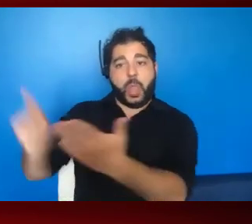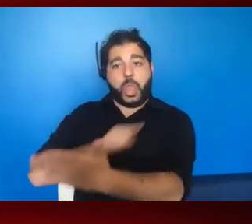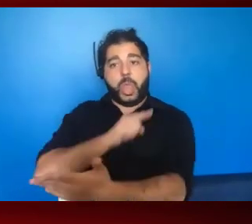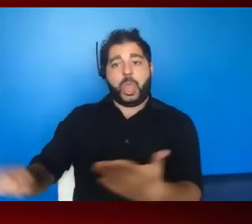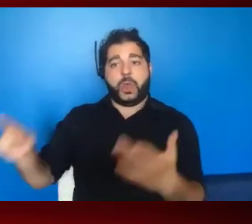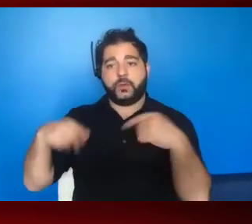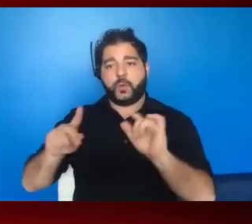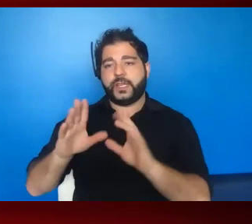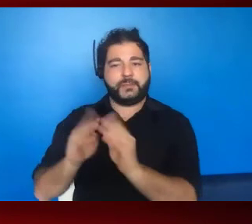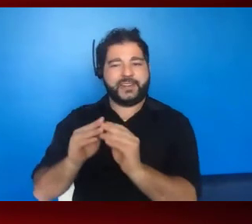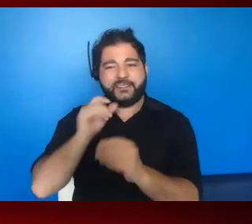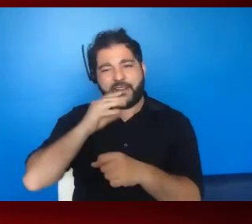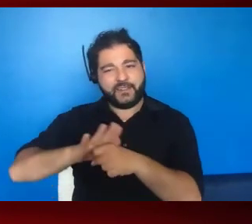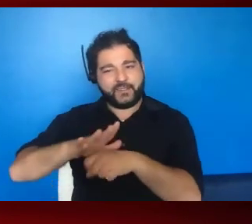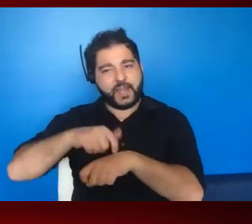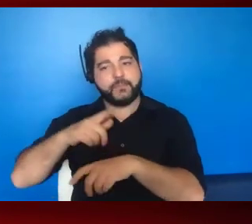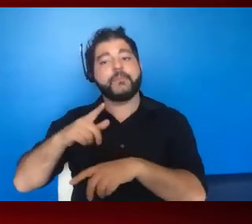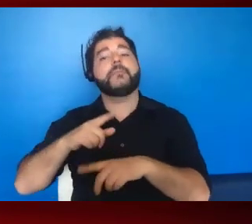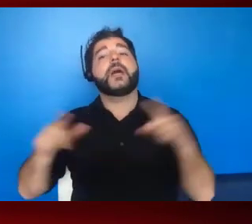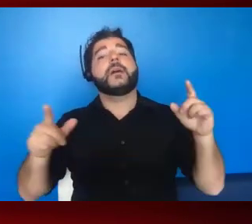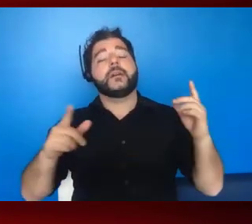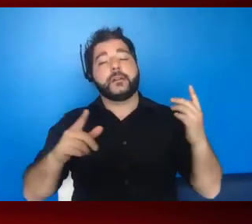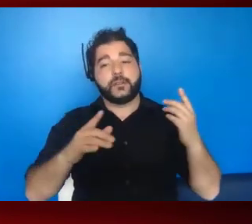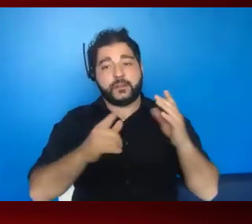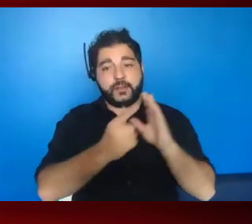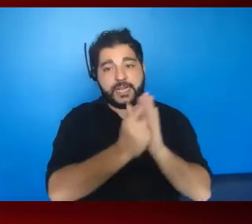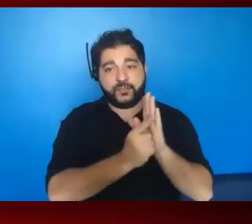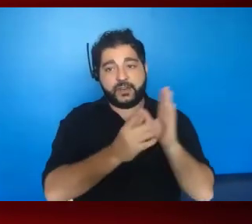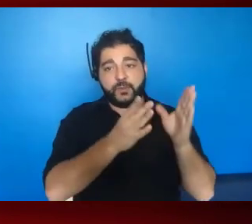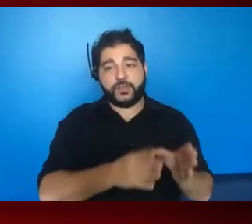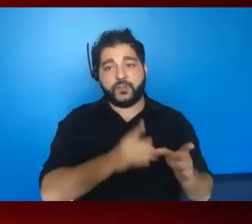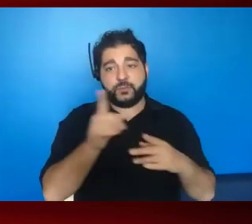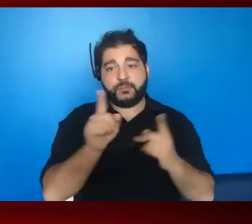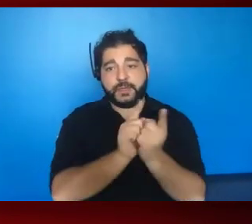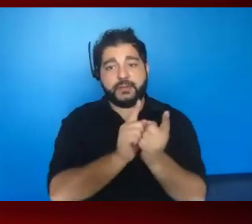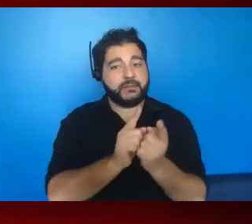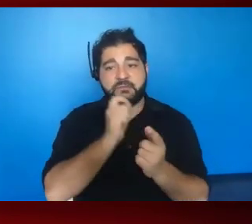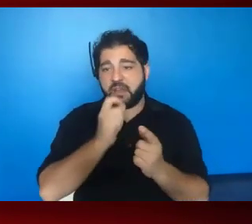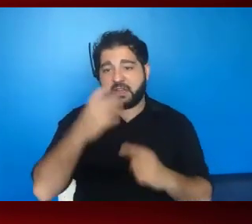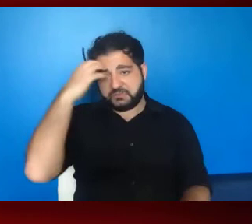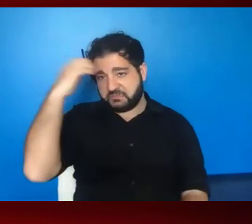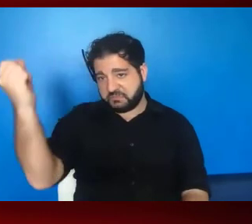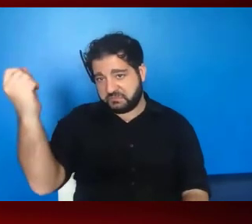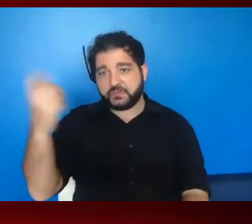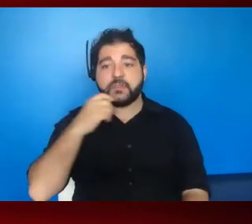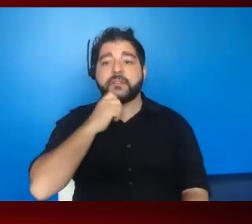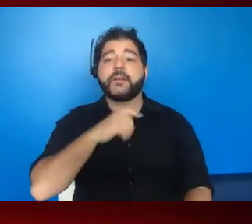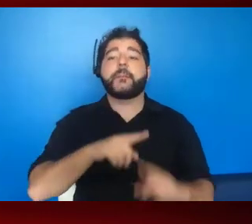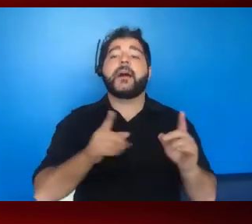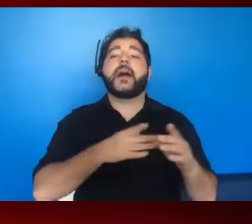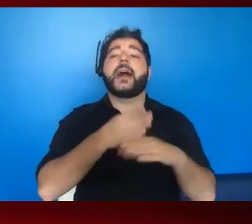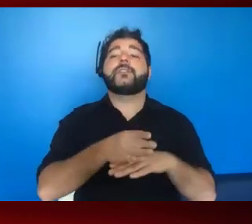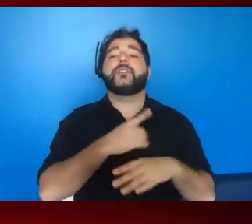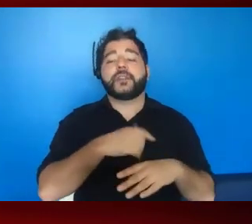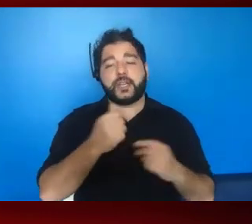There's just not enough time. And the legislative, um, person you're meeting with probably won't even retain that. But afterwards, you can